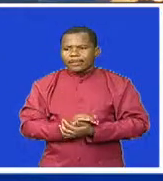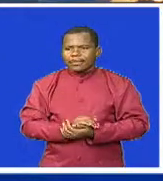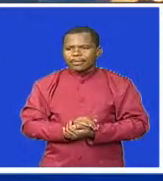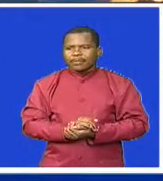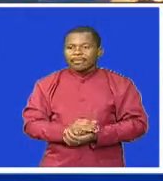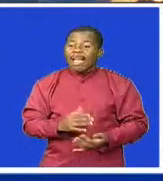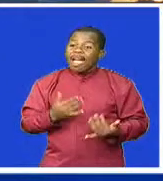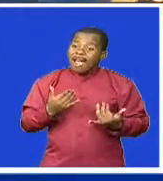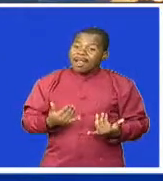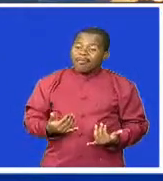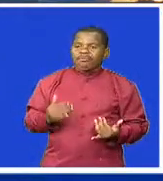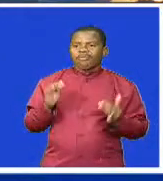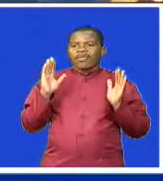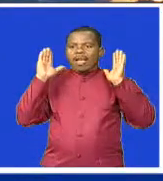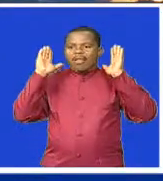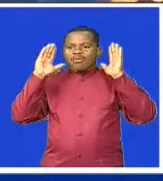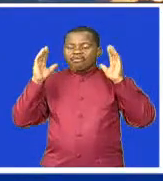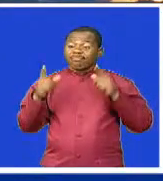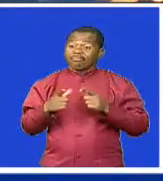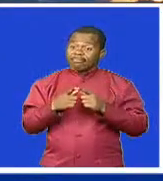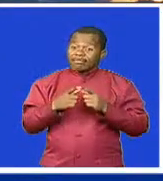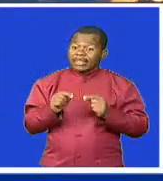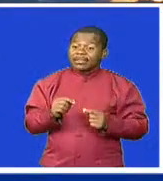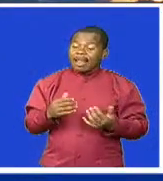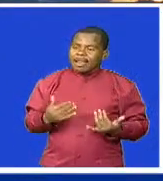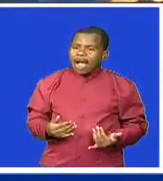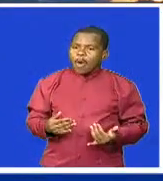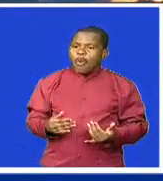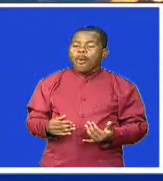That's all for now. Let's have a re-look at our top stories.